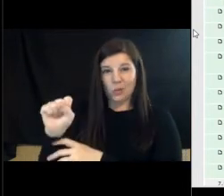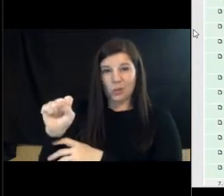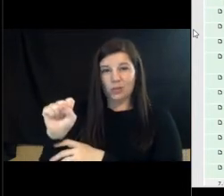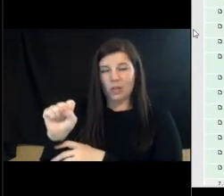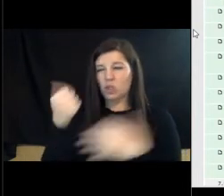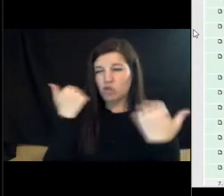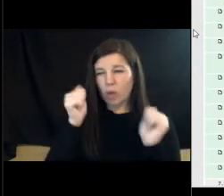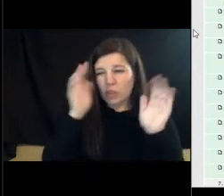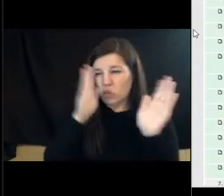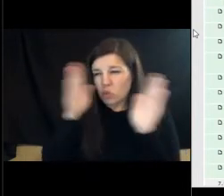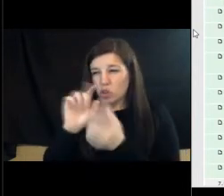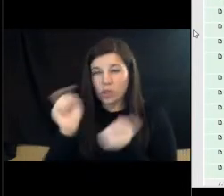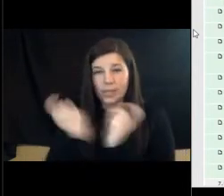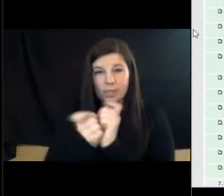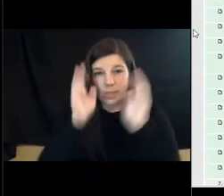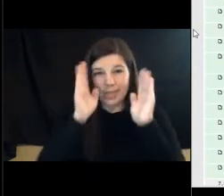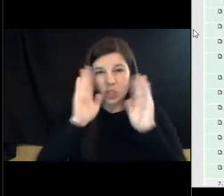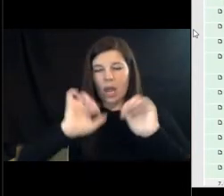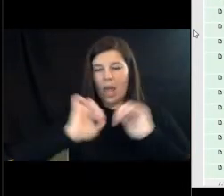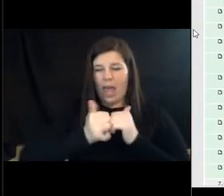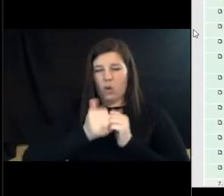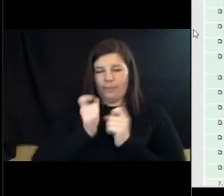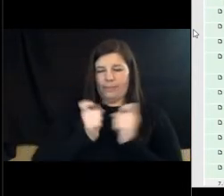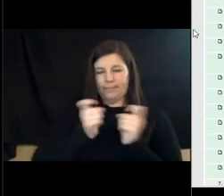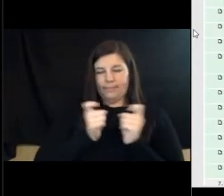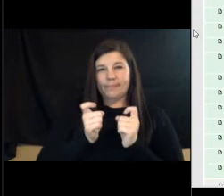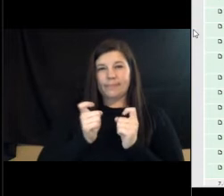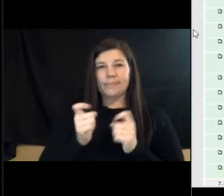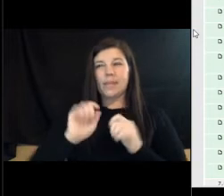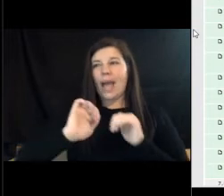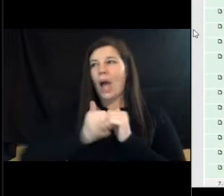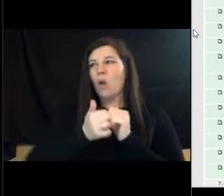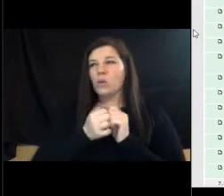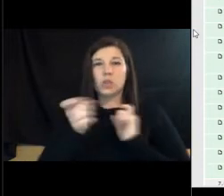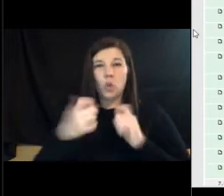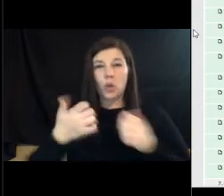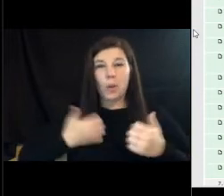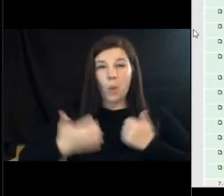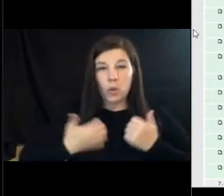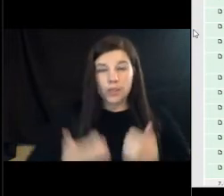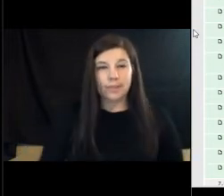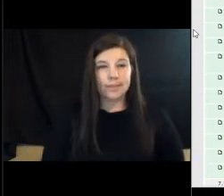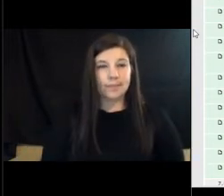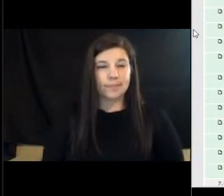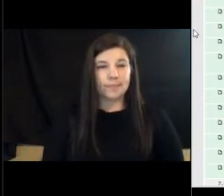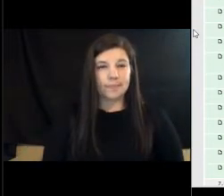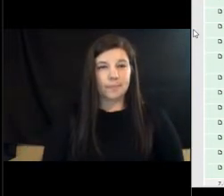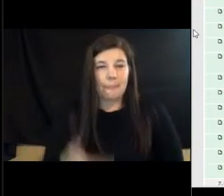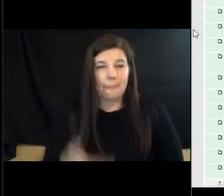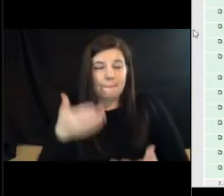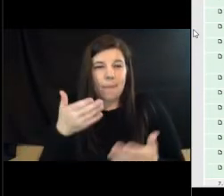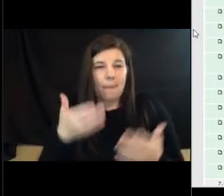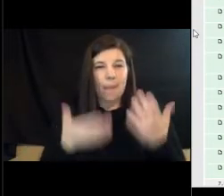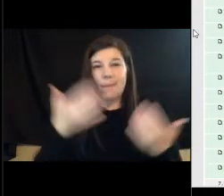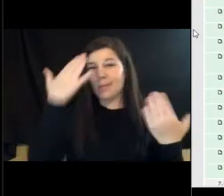where not to put it, how to regulate it, how to manage the thoughts, the emotions. You know, you might not know